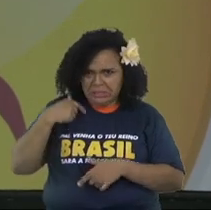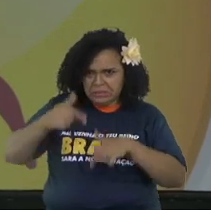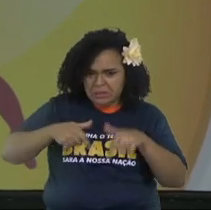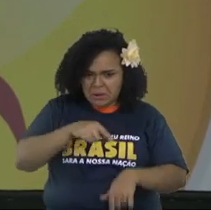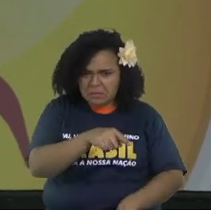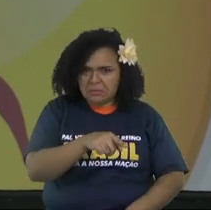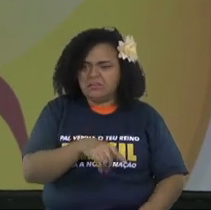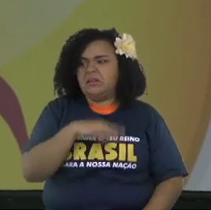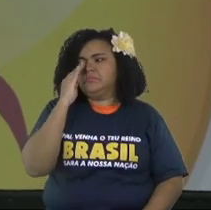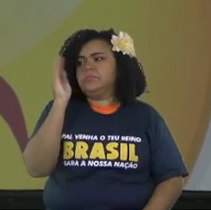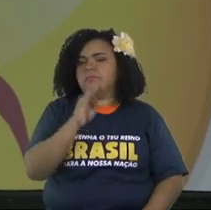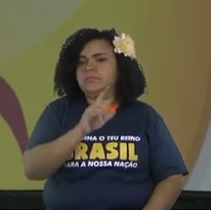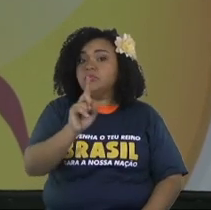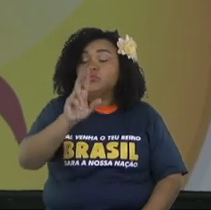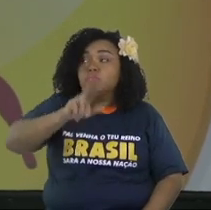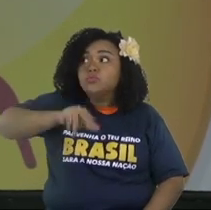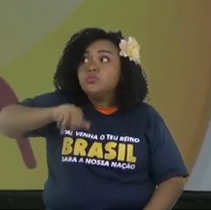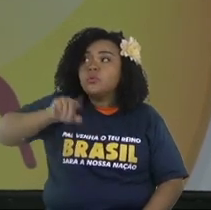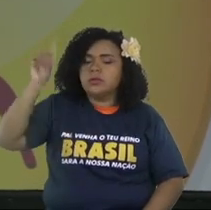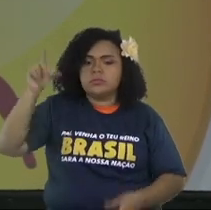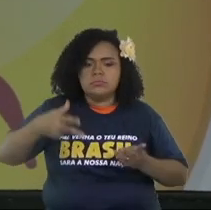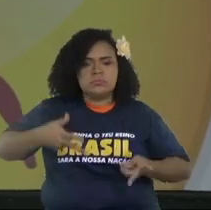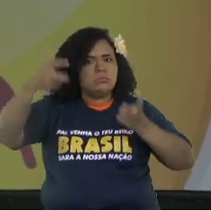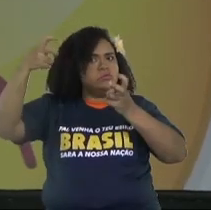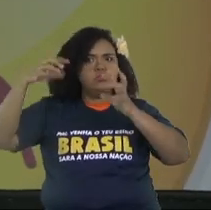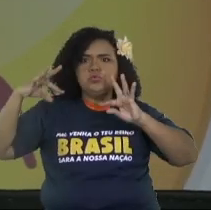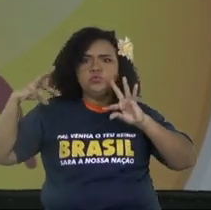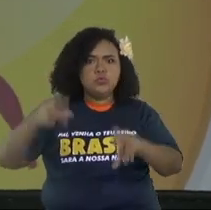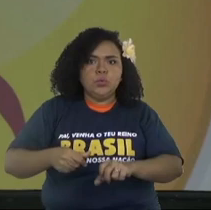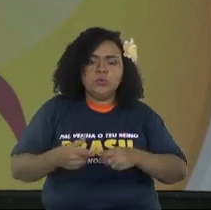He won't forget your work if you did for Him.